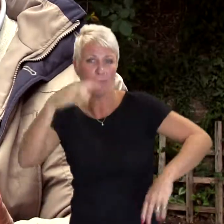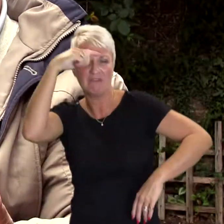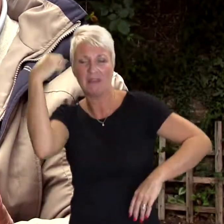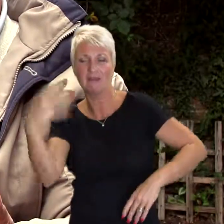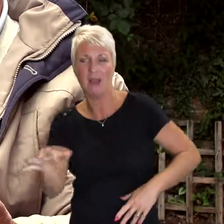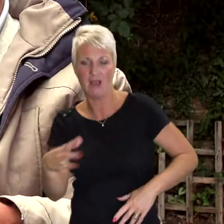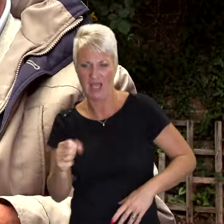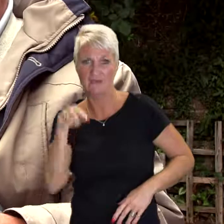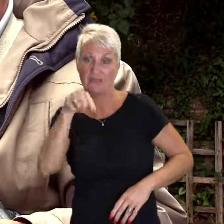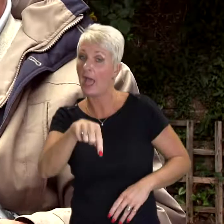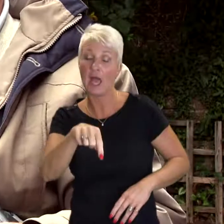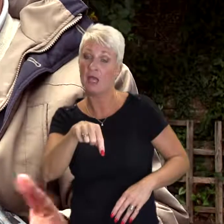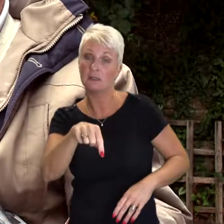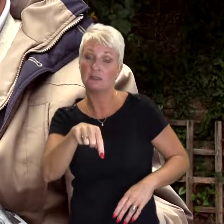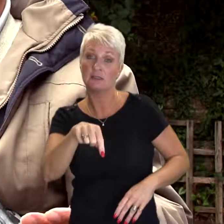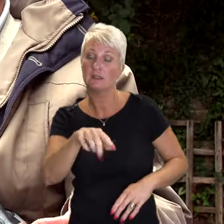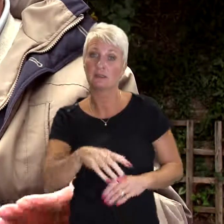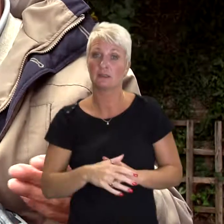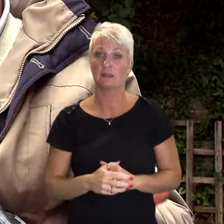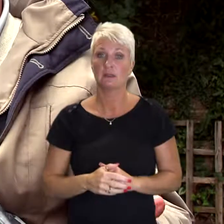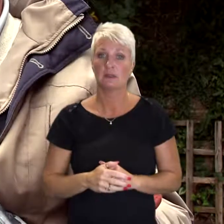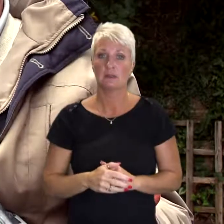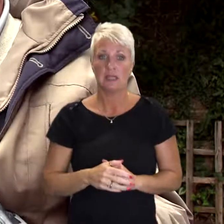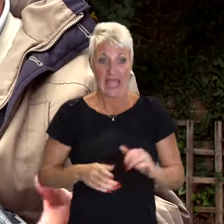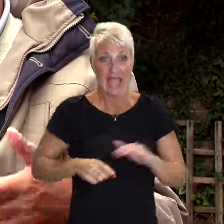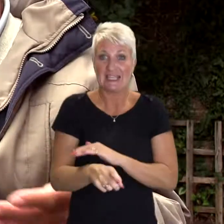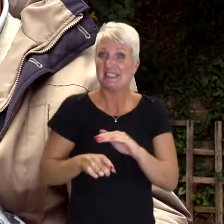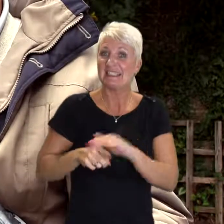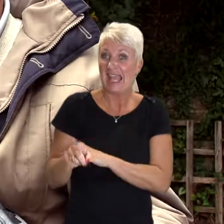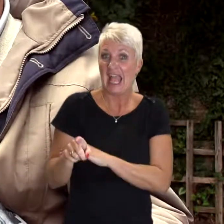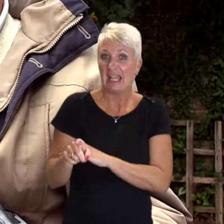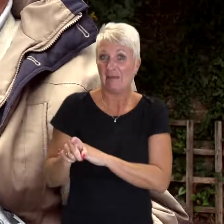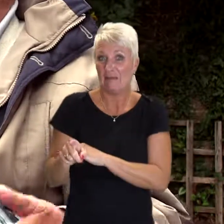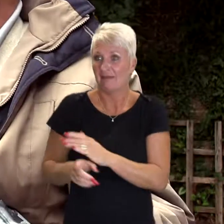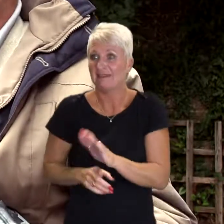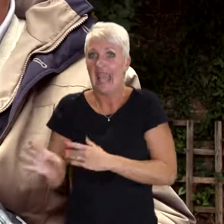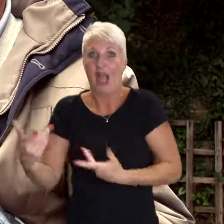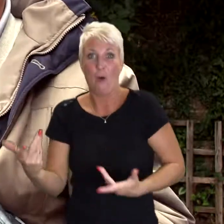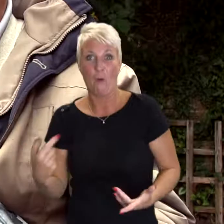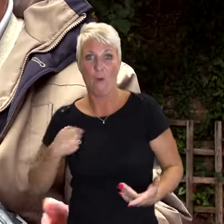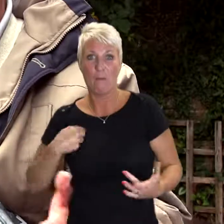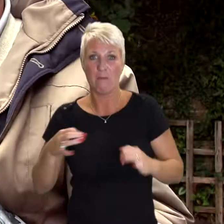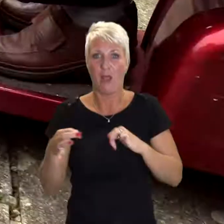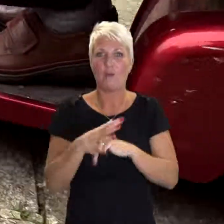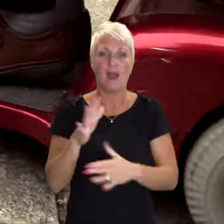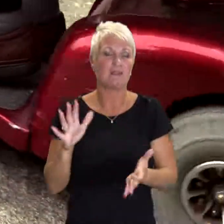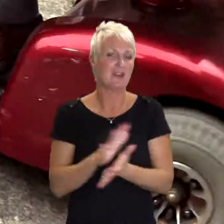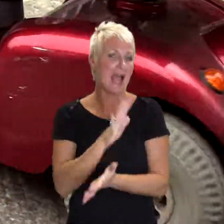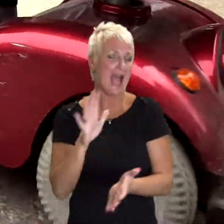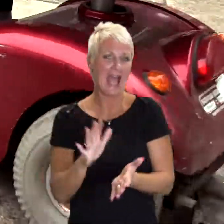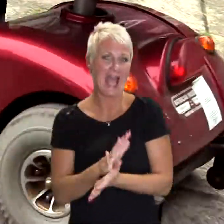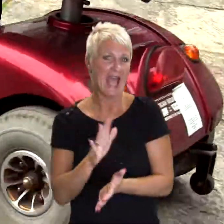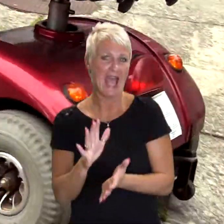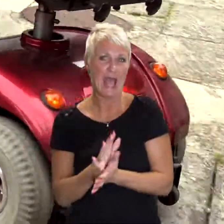didn't have this, it's an escape, it's a get out. And even my wife appreciates